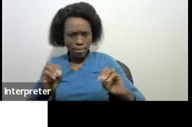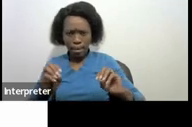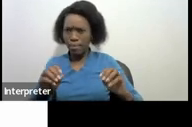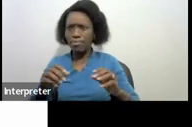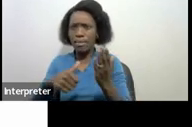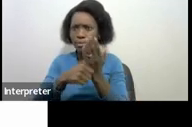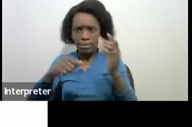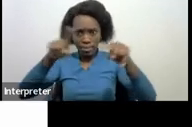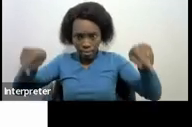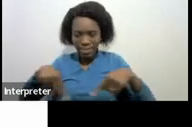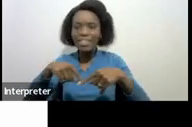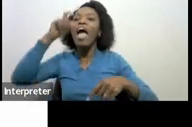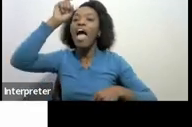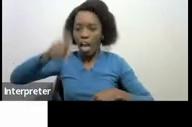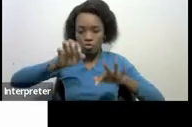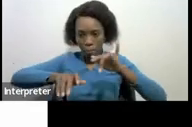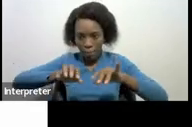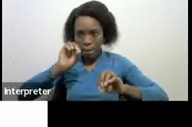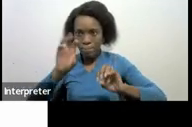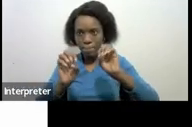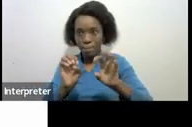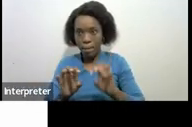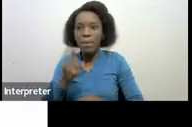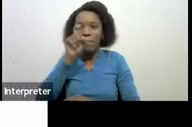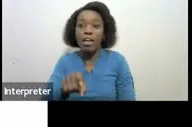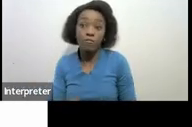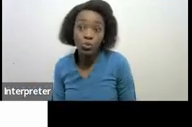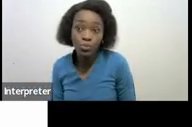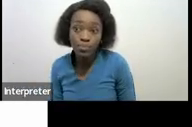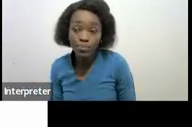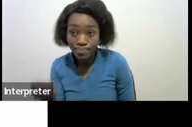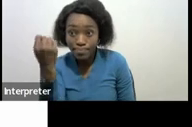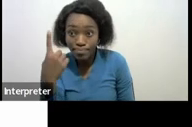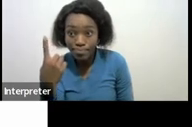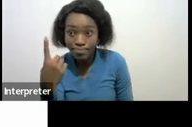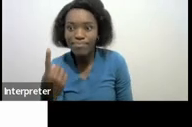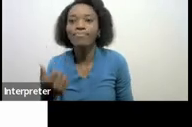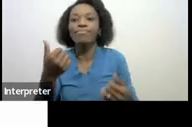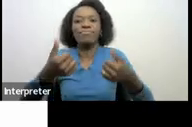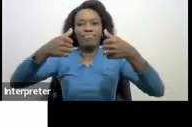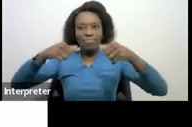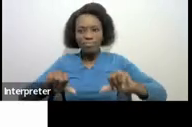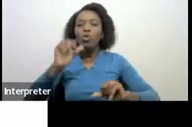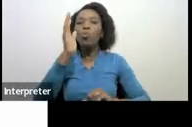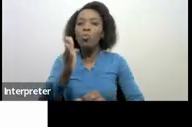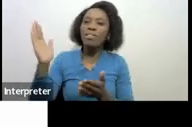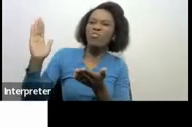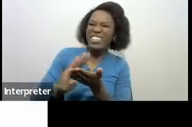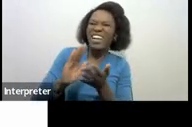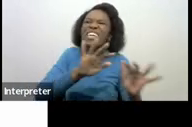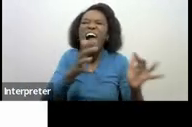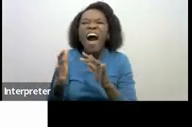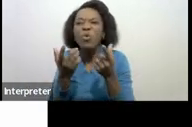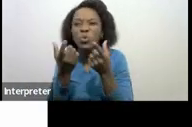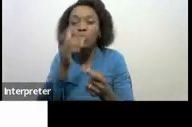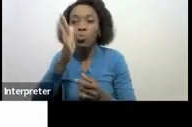have to edit manually okay and then I'll go to the example of the reduction process we